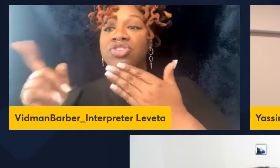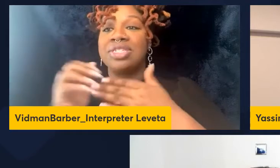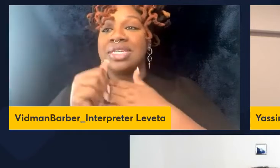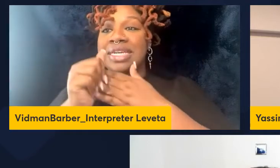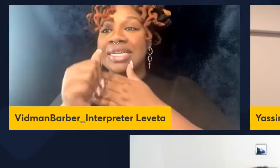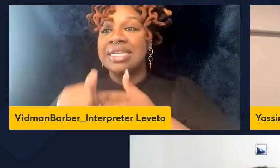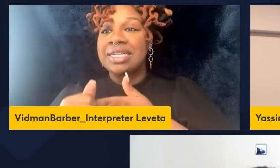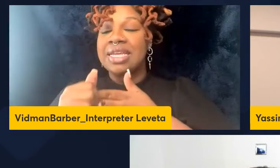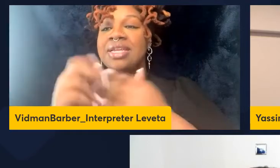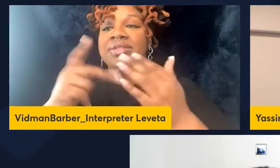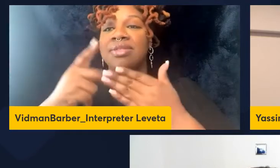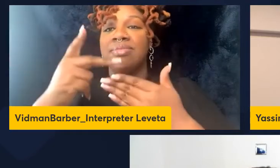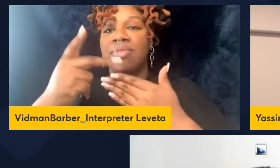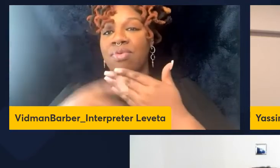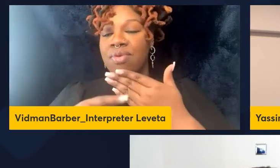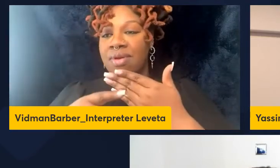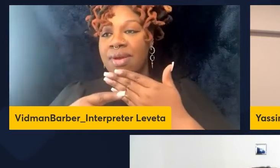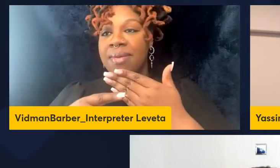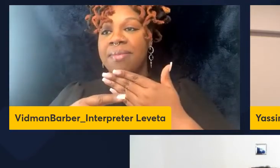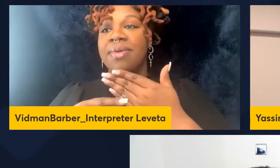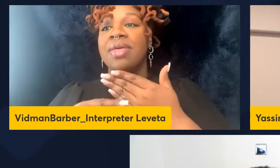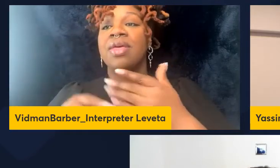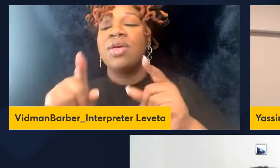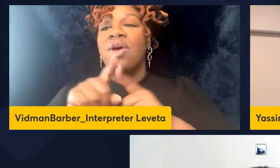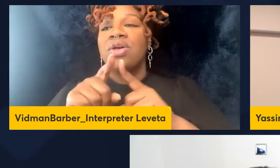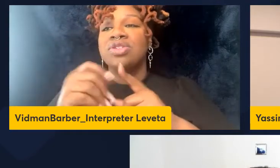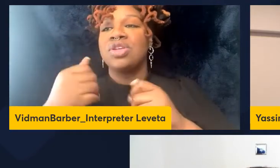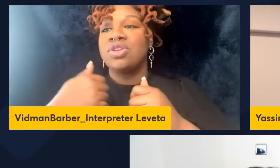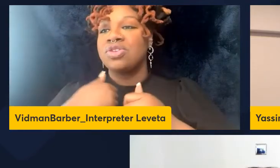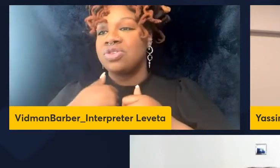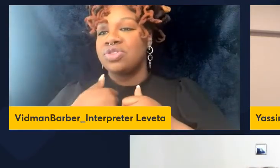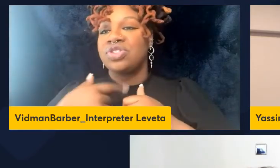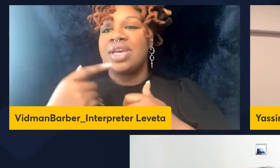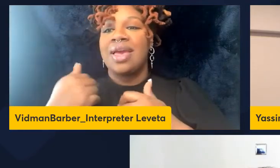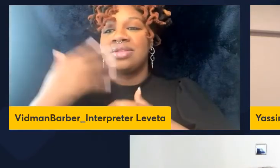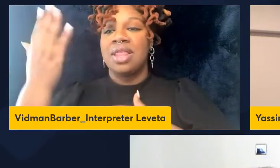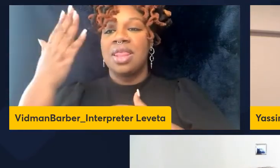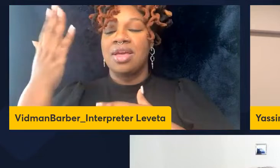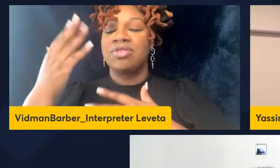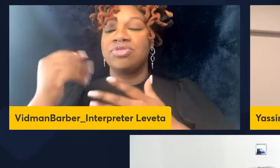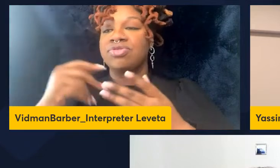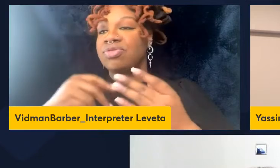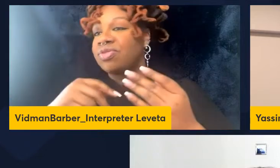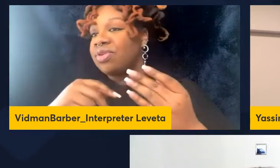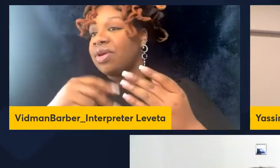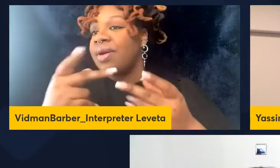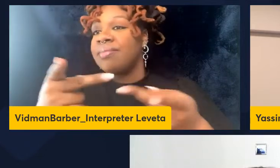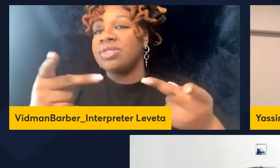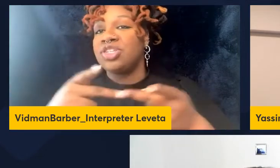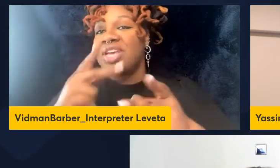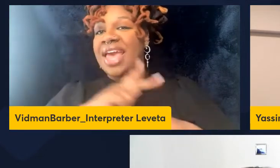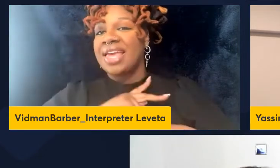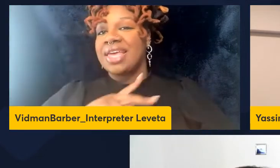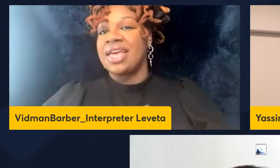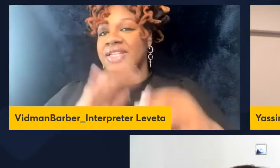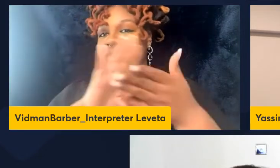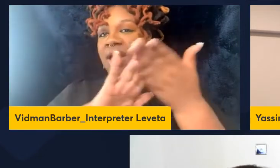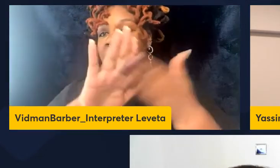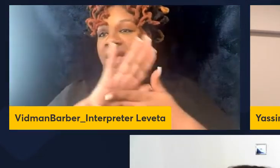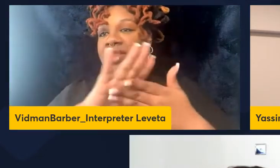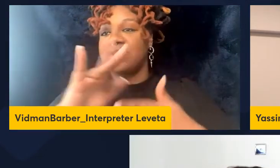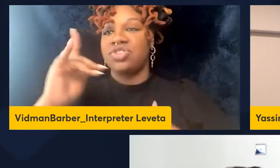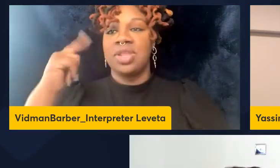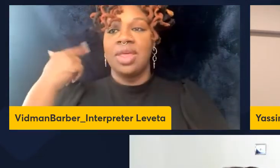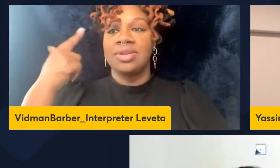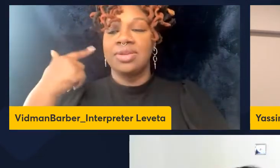the hepatitis B program. She also holds an adjunct lecturer position at King's College London. She moved to the UK in the year